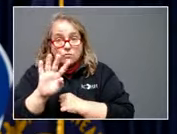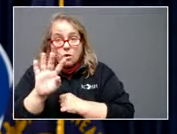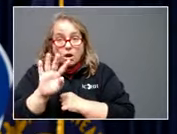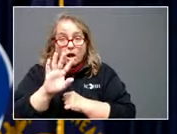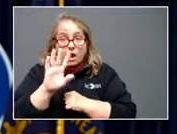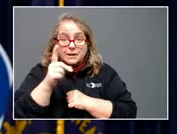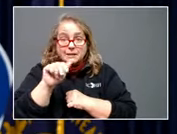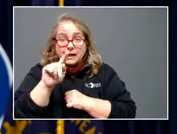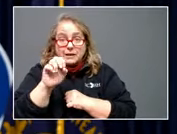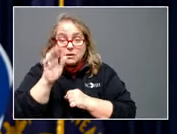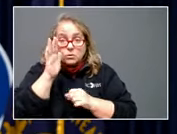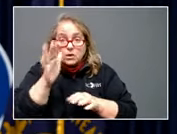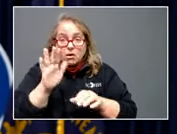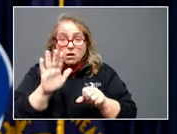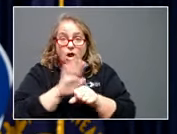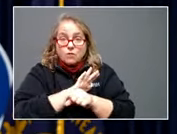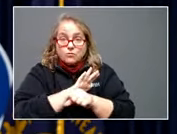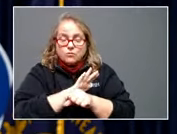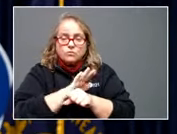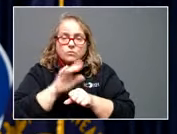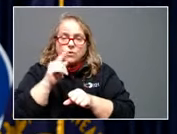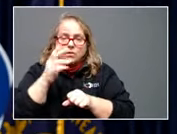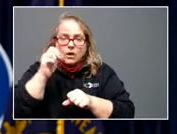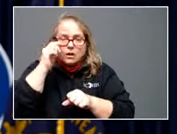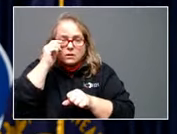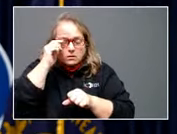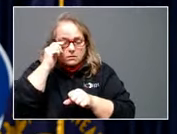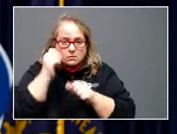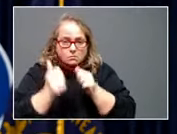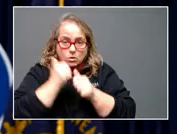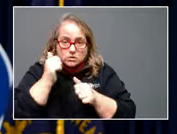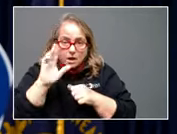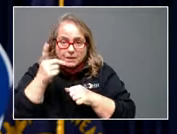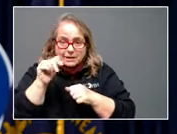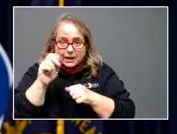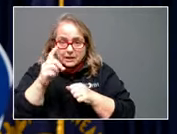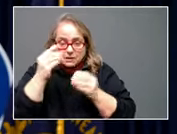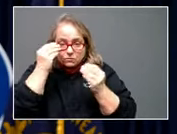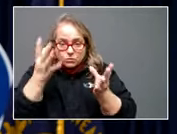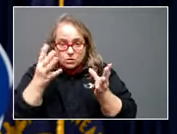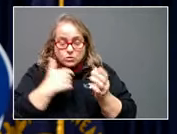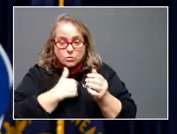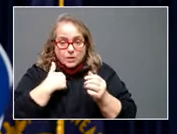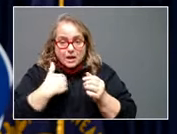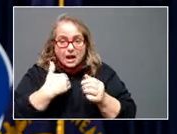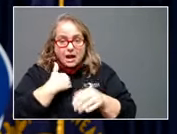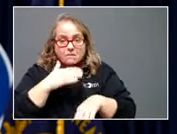It's going to cover the most updated news on this